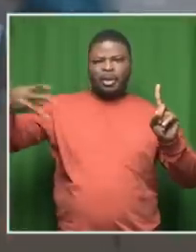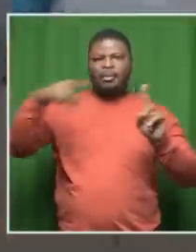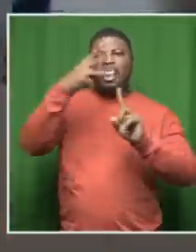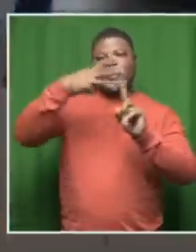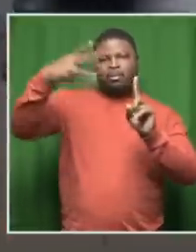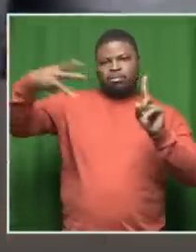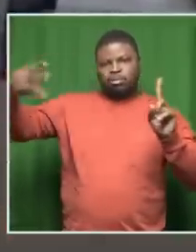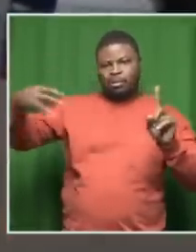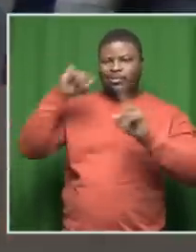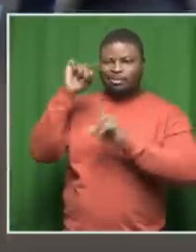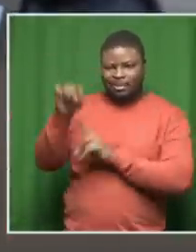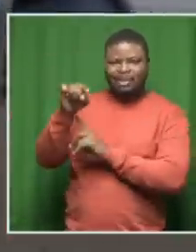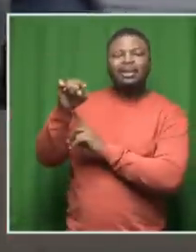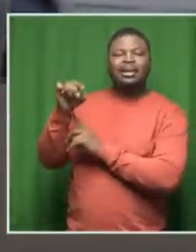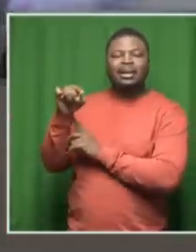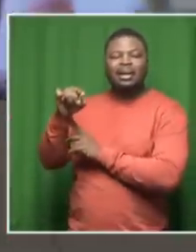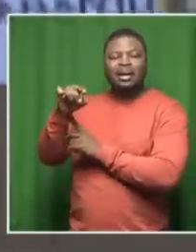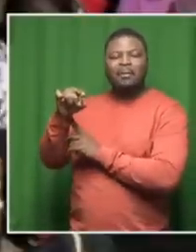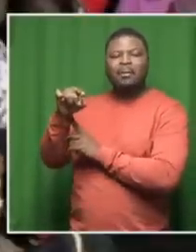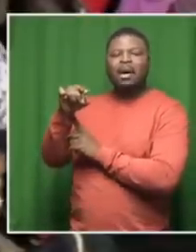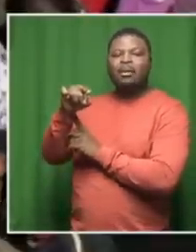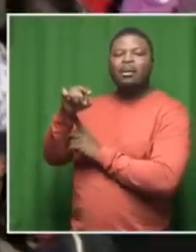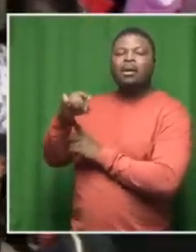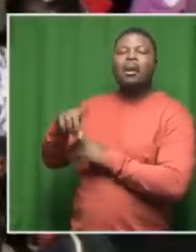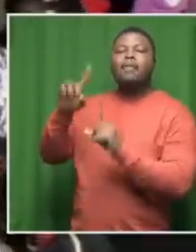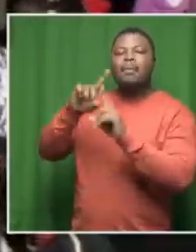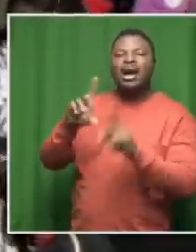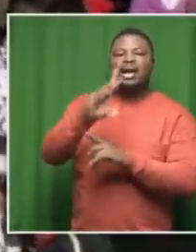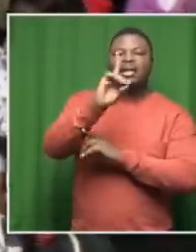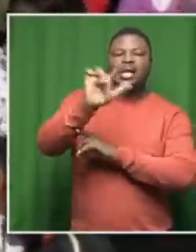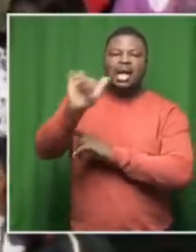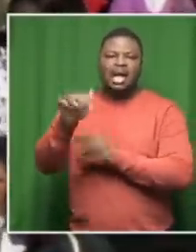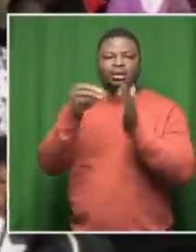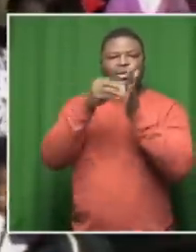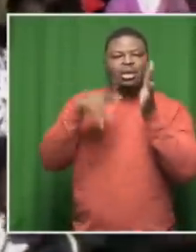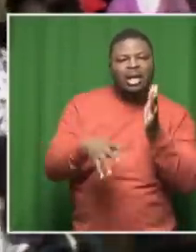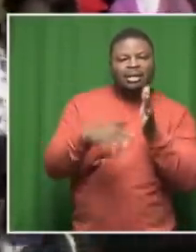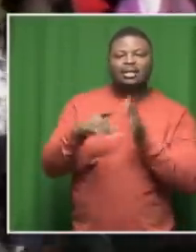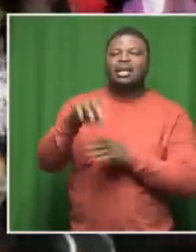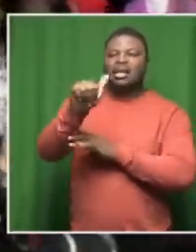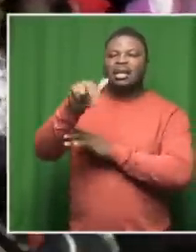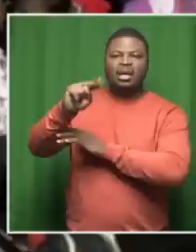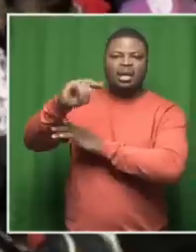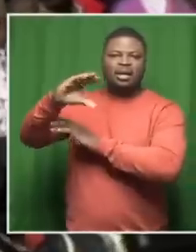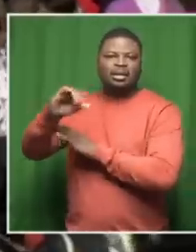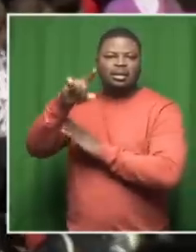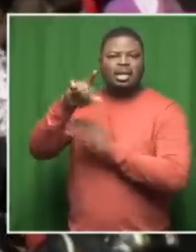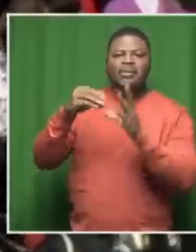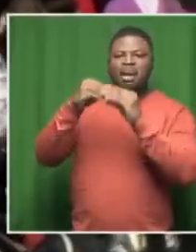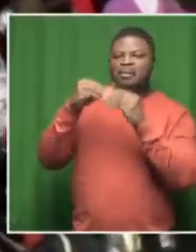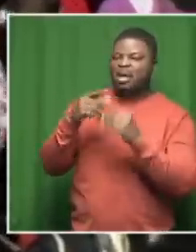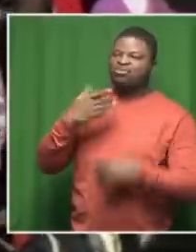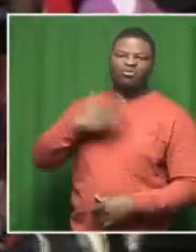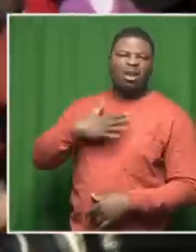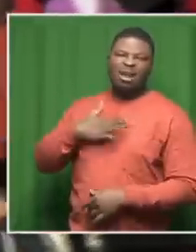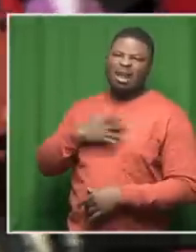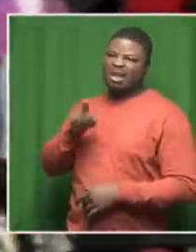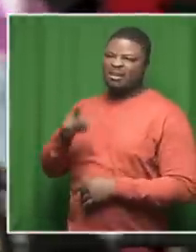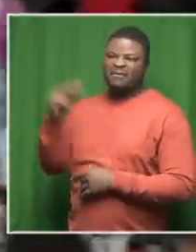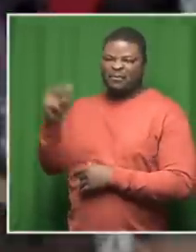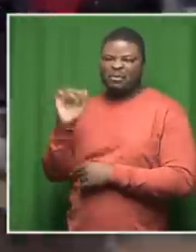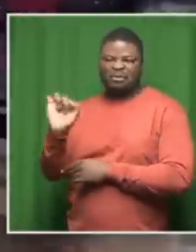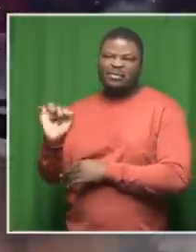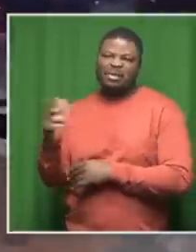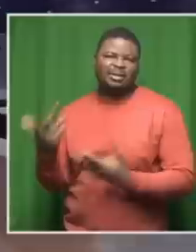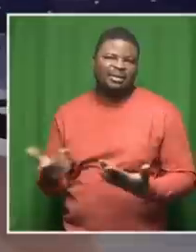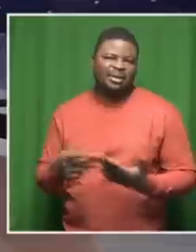plus and uh um a da student organization as well as well as sasco members they didn't like it and don't like yes you know what